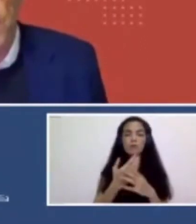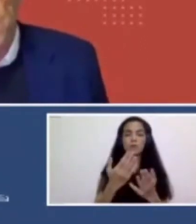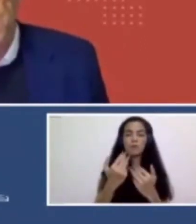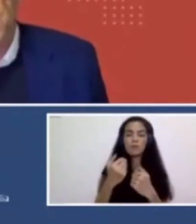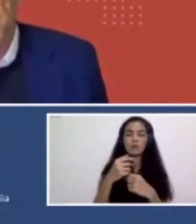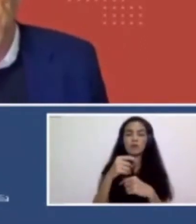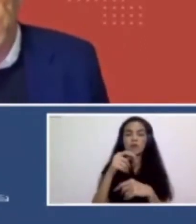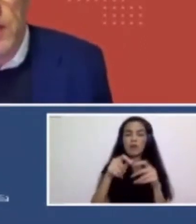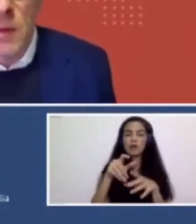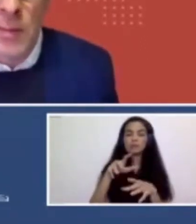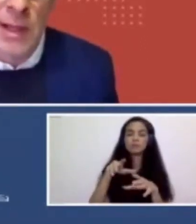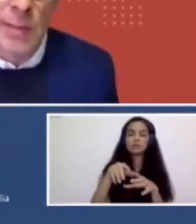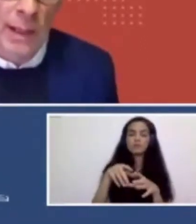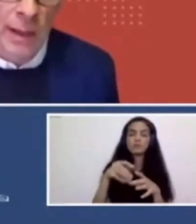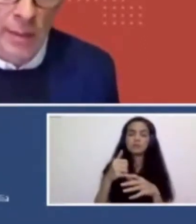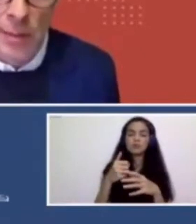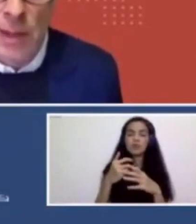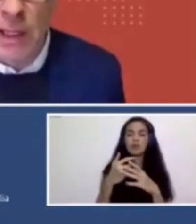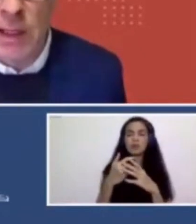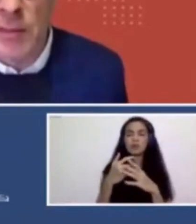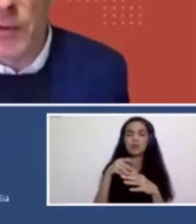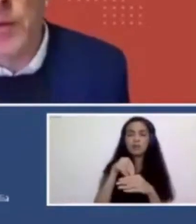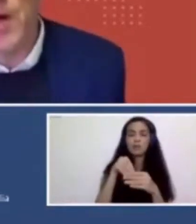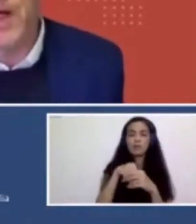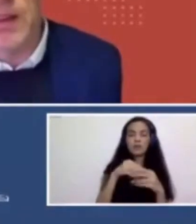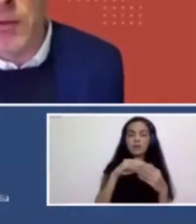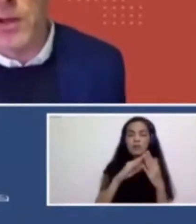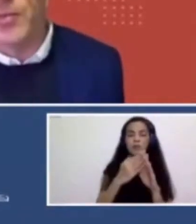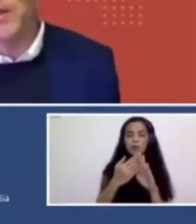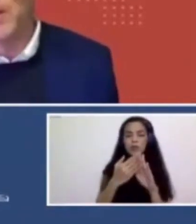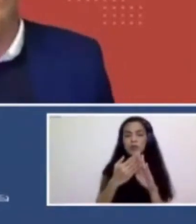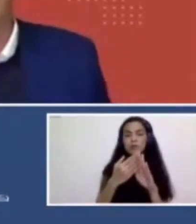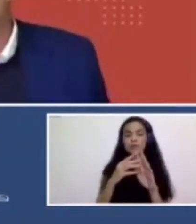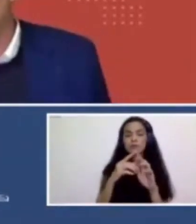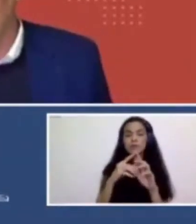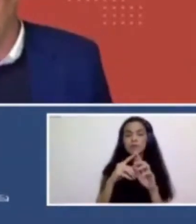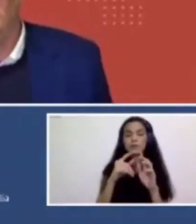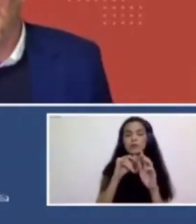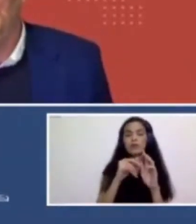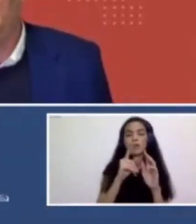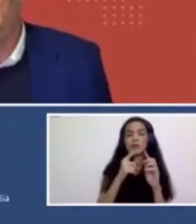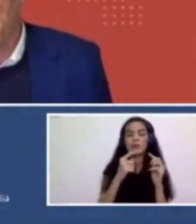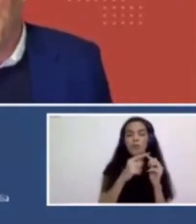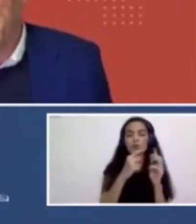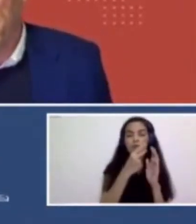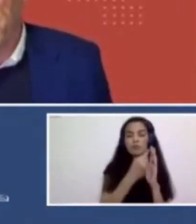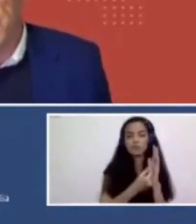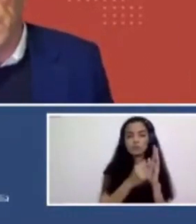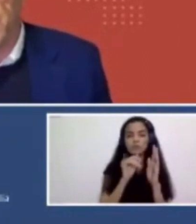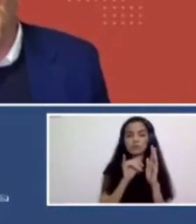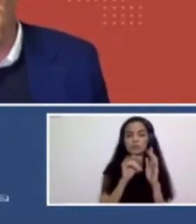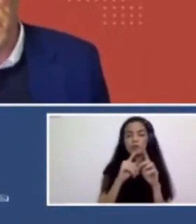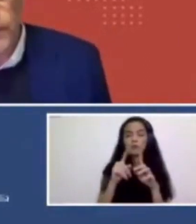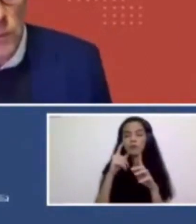of work in those communities. I mean, that's mainly money from the mining industry, but, um, it's, um, it's important